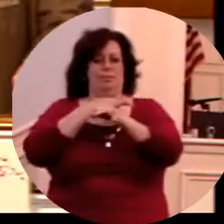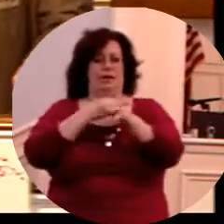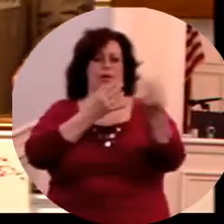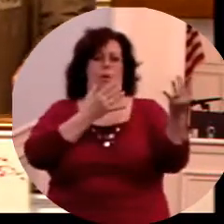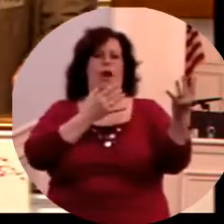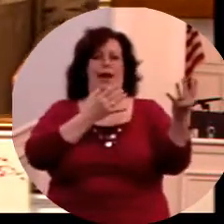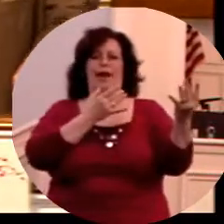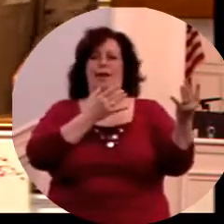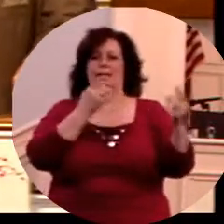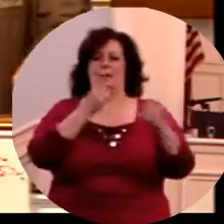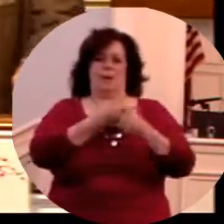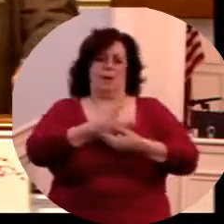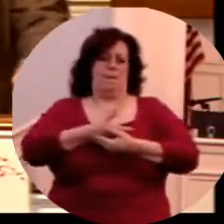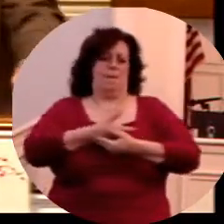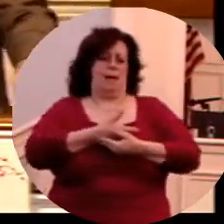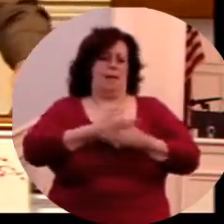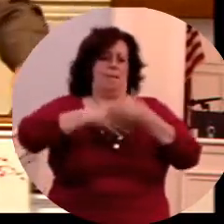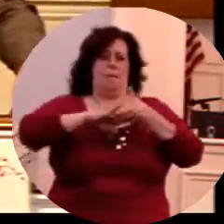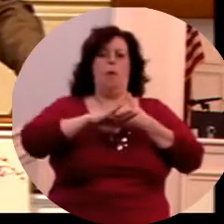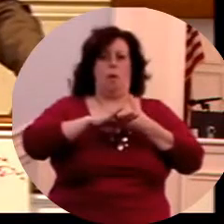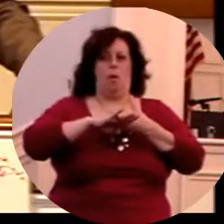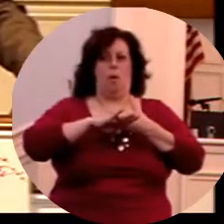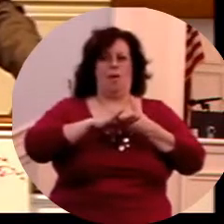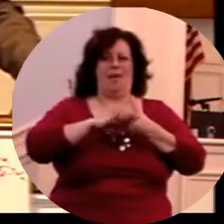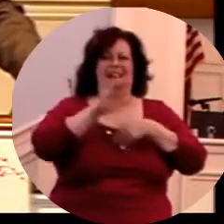But instead, they wait until the child is born.